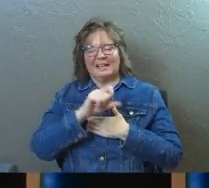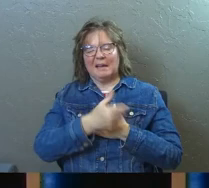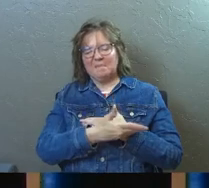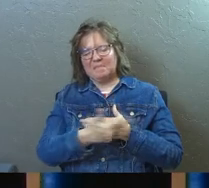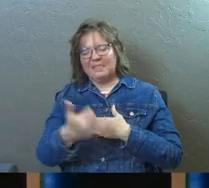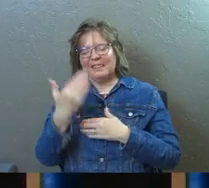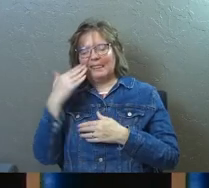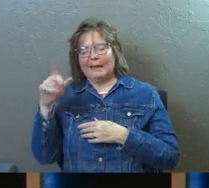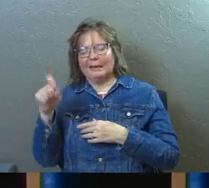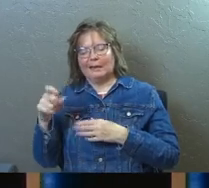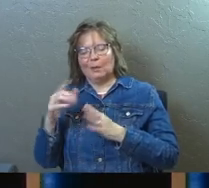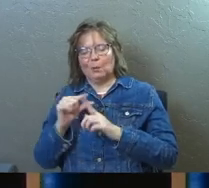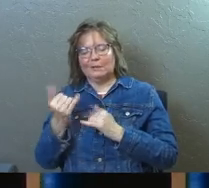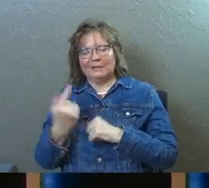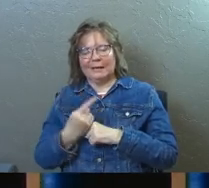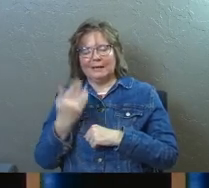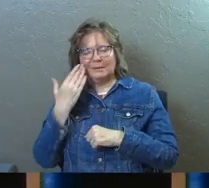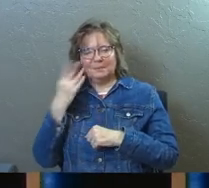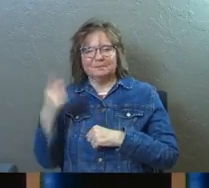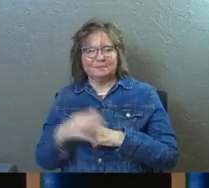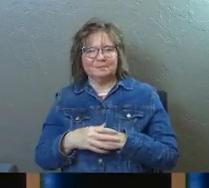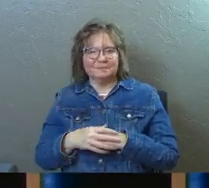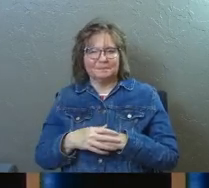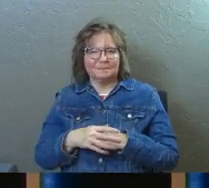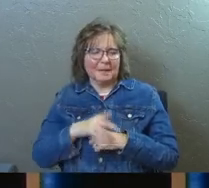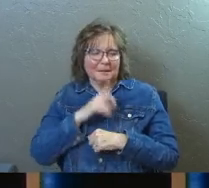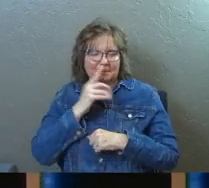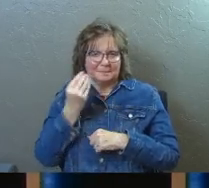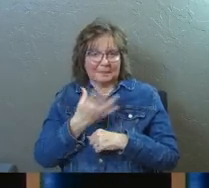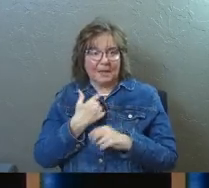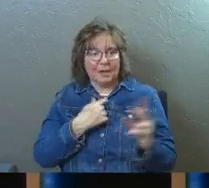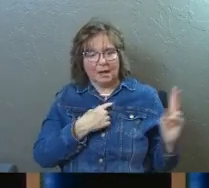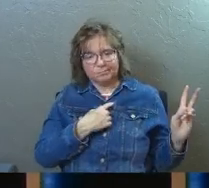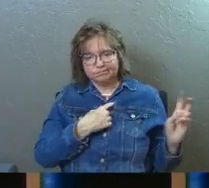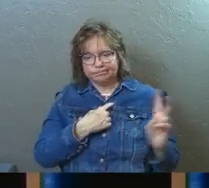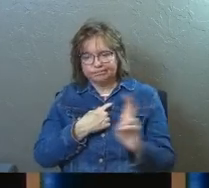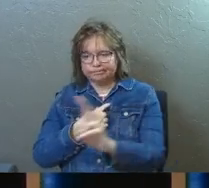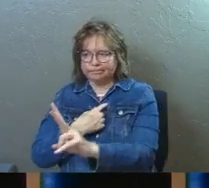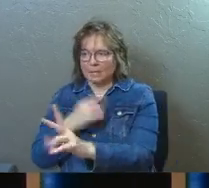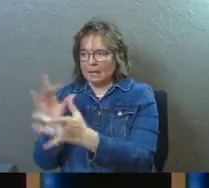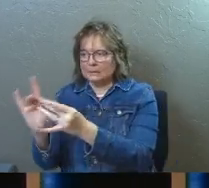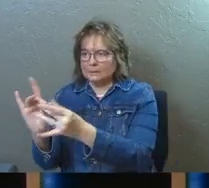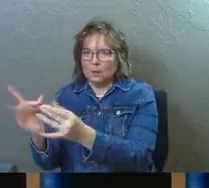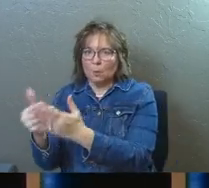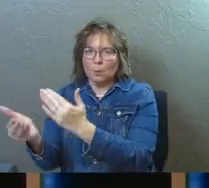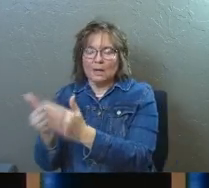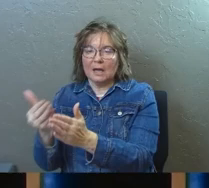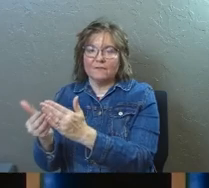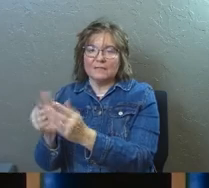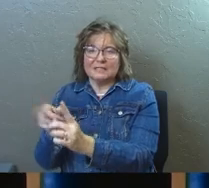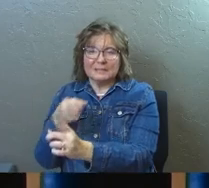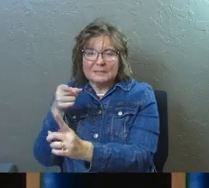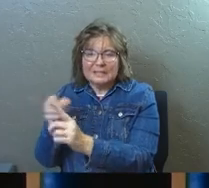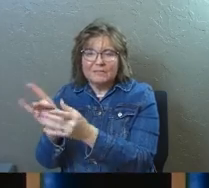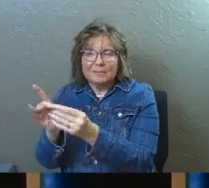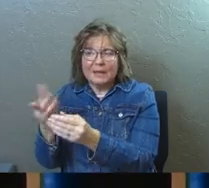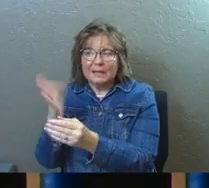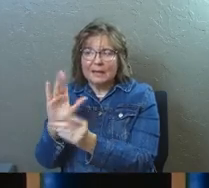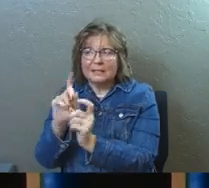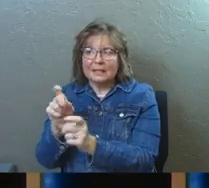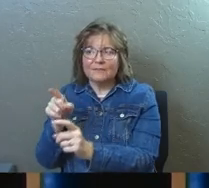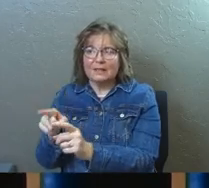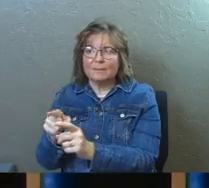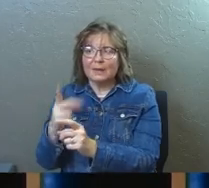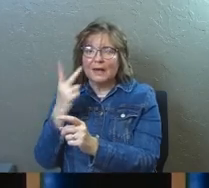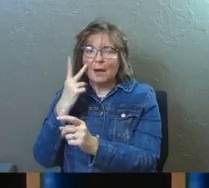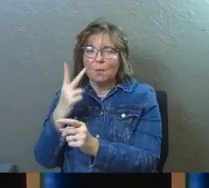Jim, they need a word today. And then I watch him go and speak whatever super specific message God is